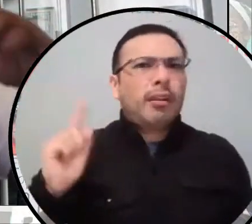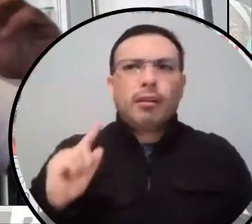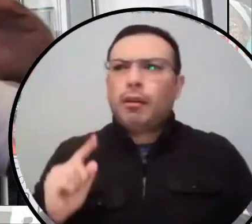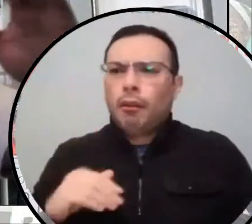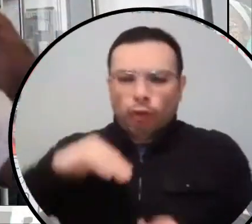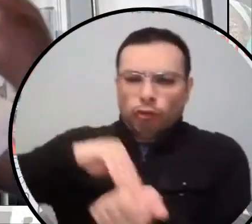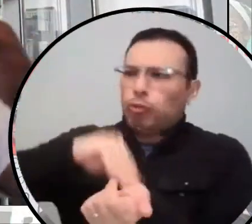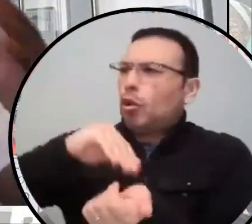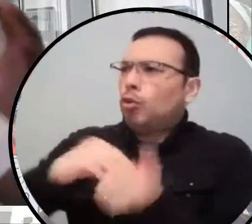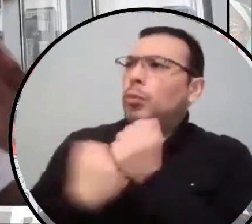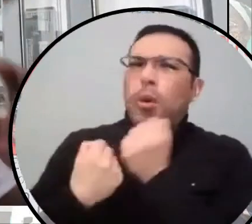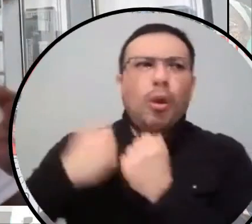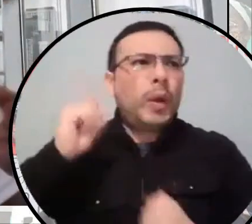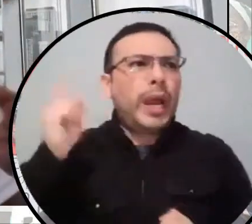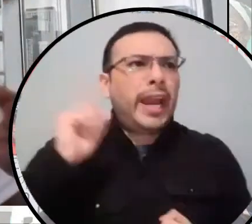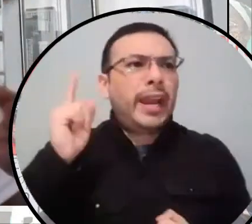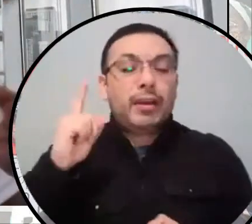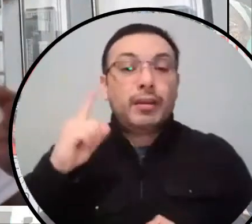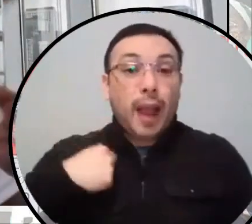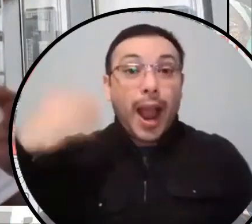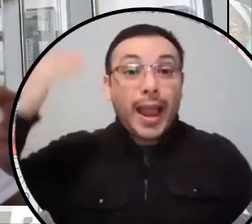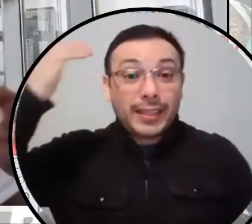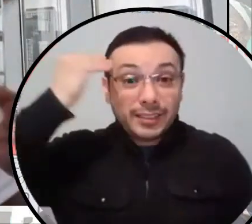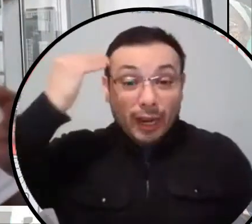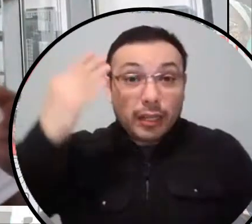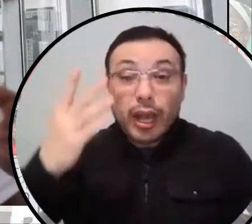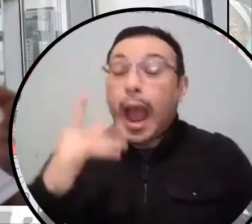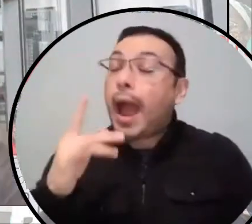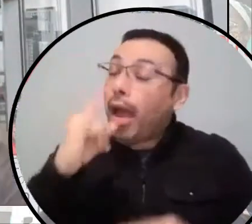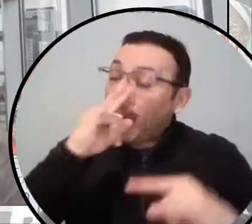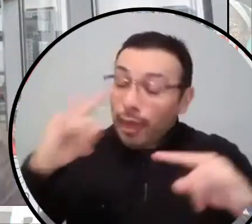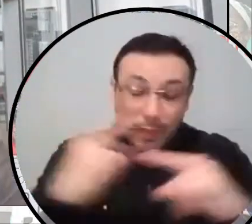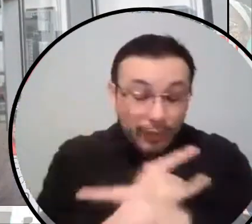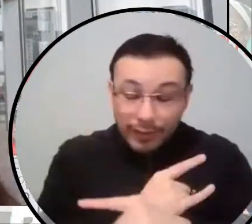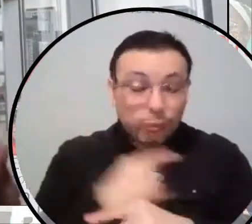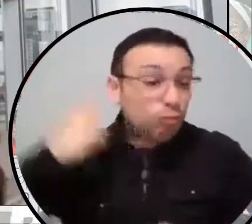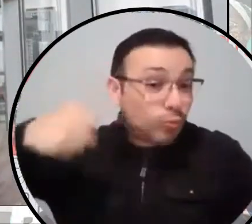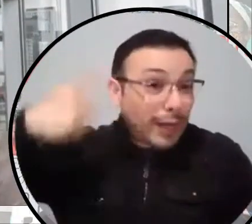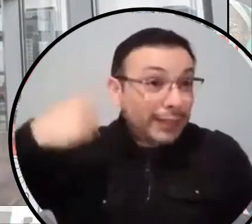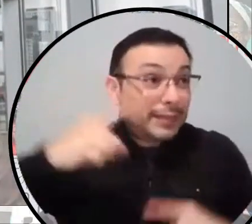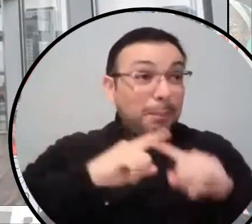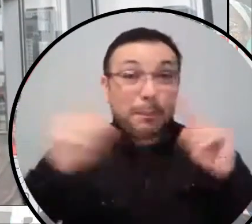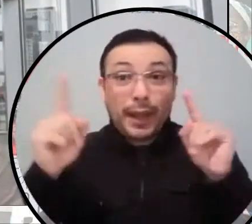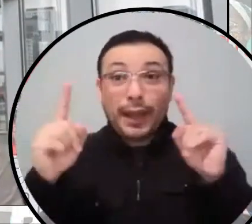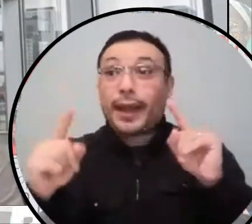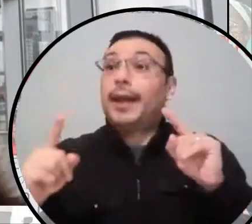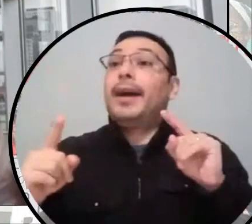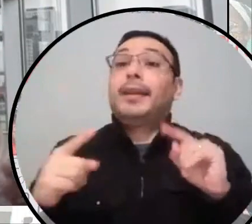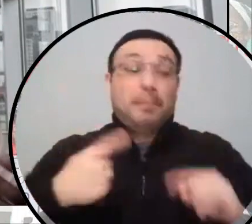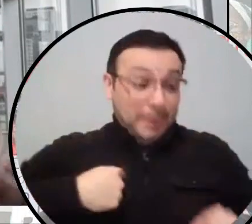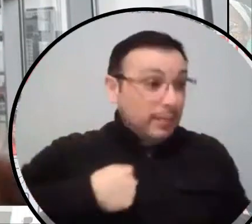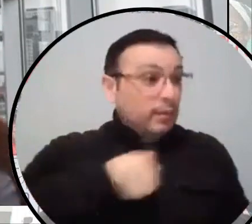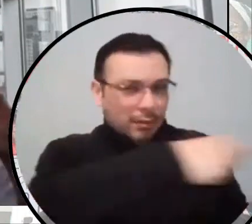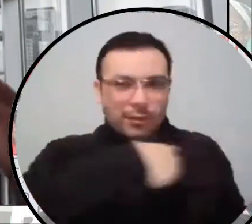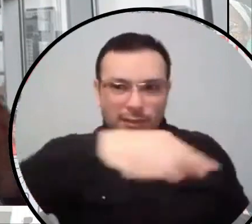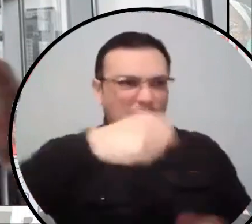crazy thinking, but I can get these things in these places. And so could a lot of people that I grew up with. And if you took this away, what do we have left? I mean,